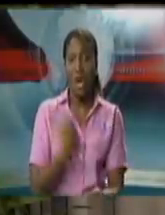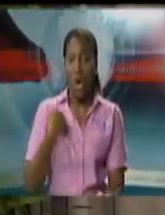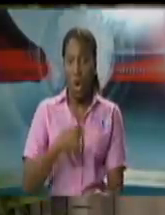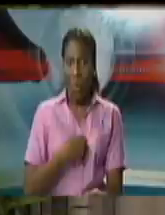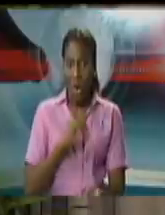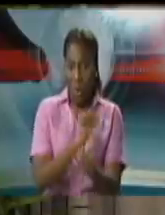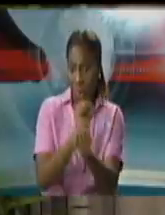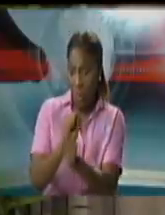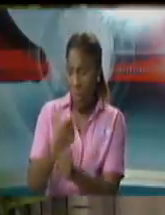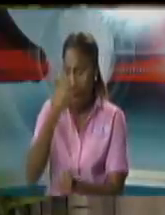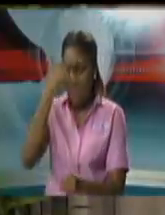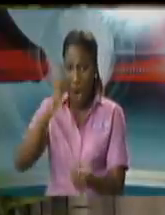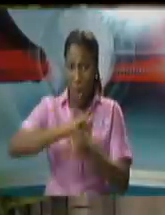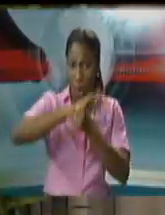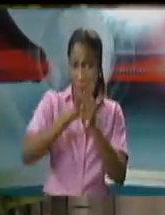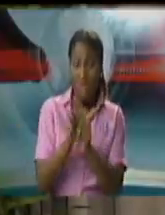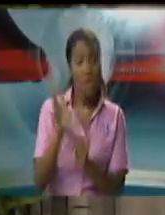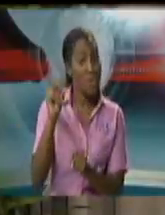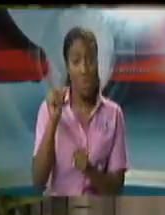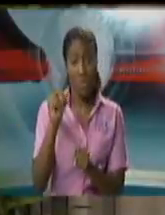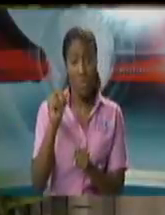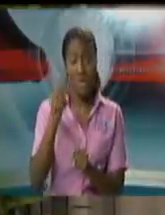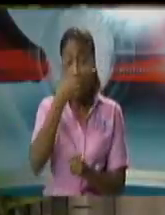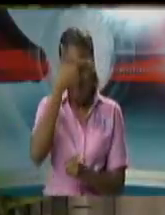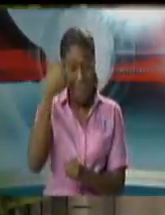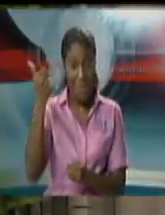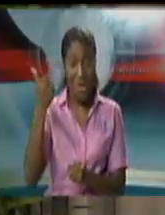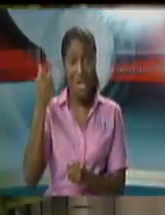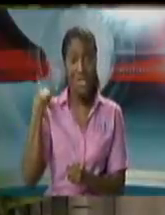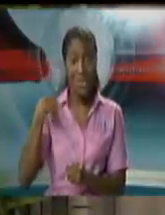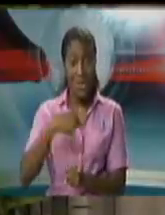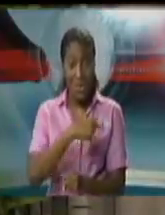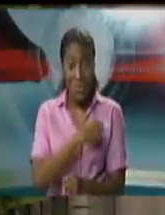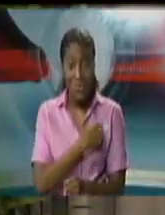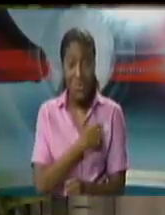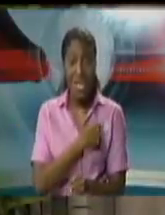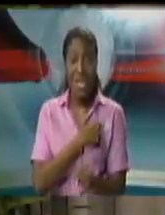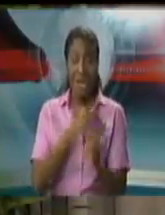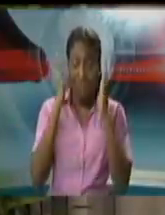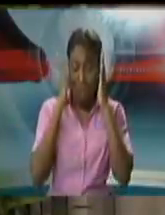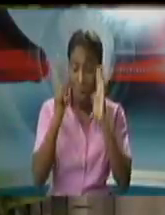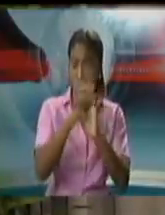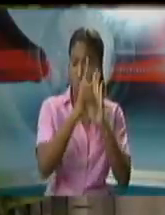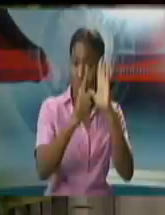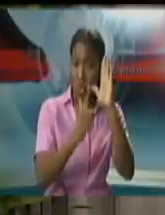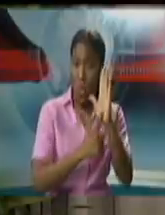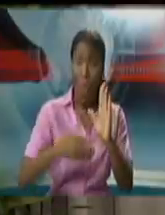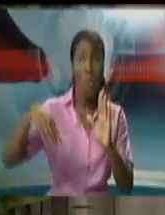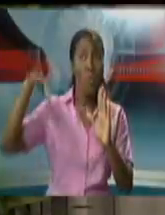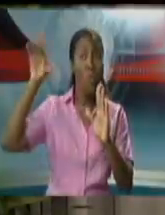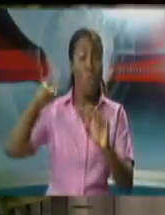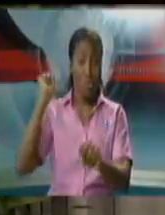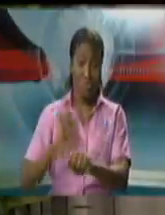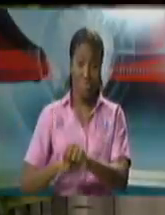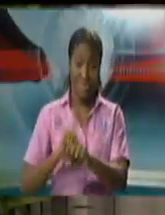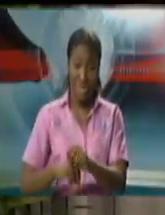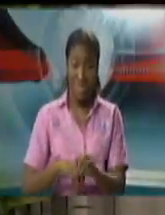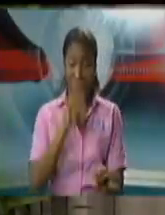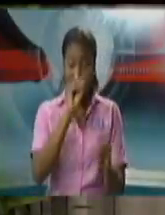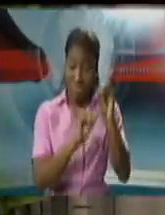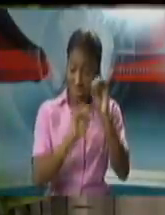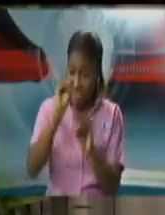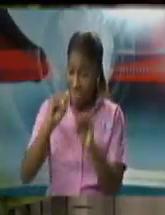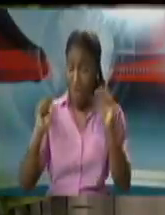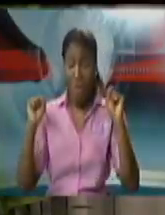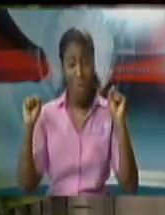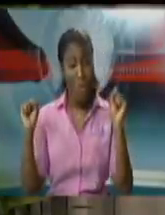pandemic but because we took the laws passed the laws created the structures operationalized all of these